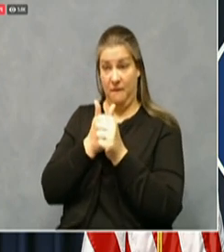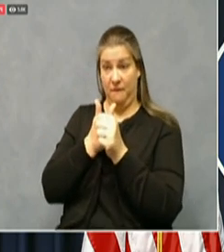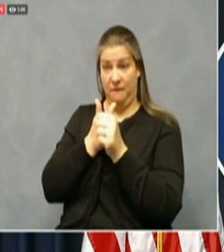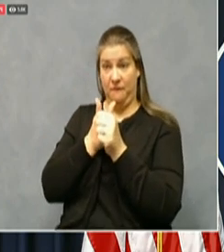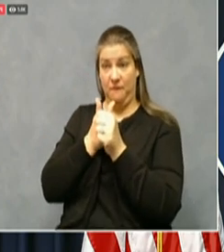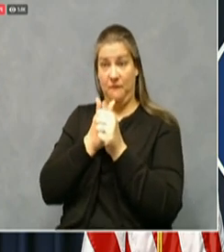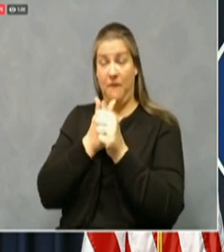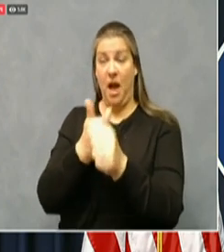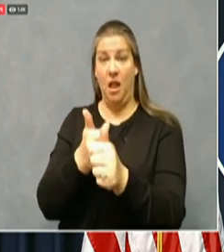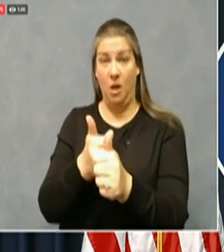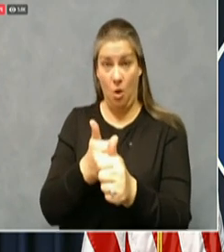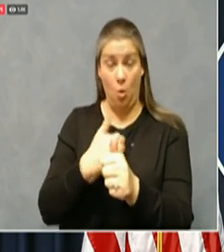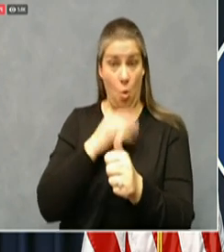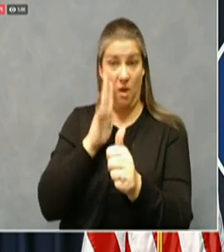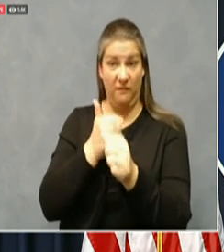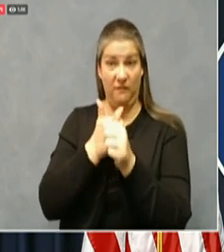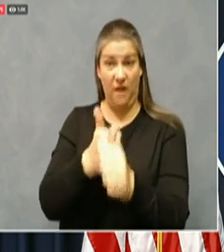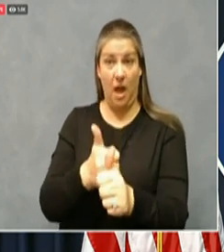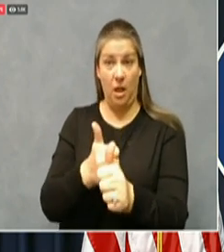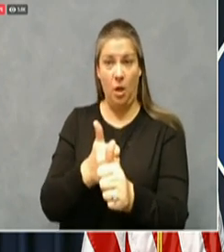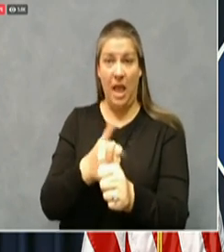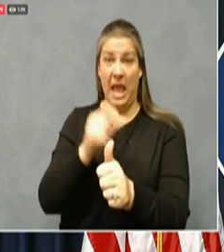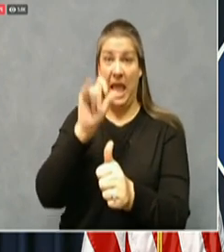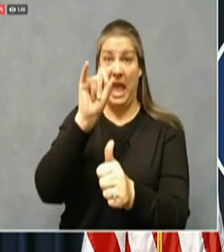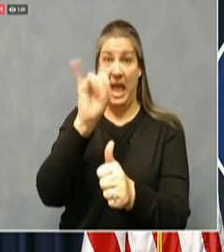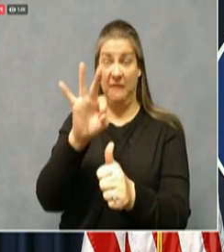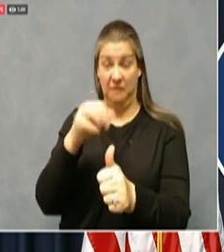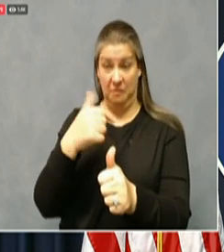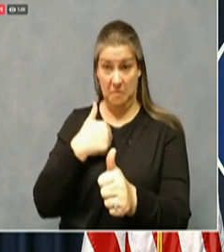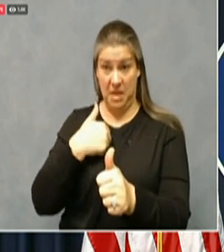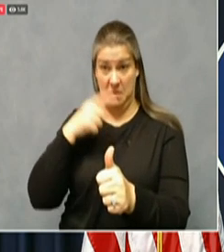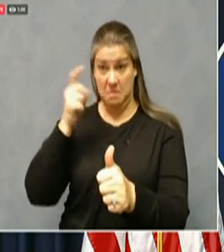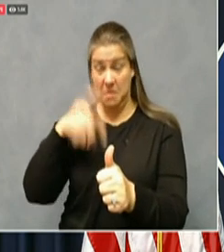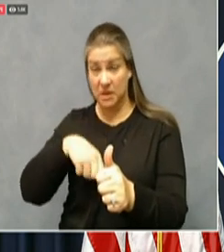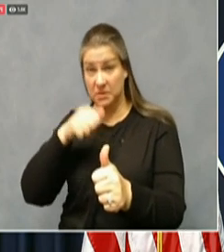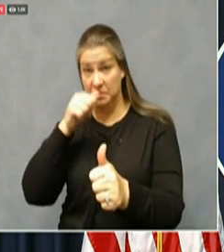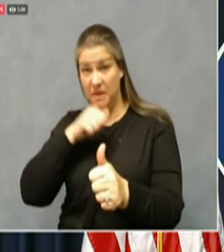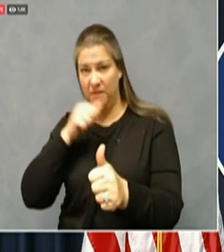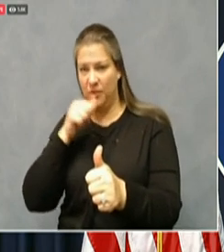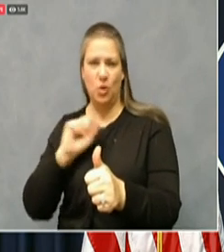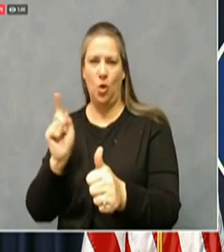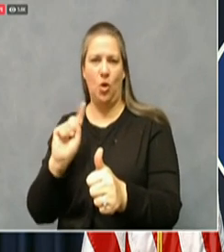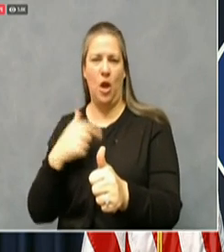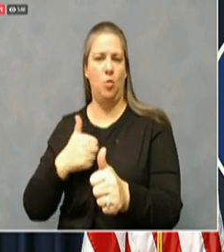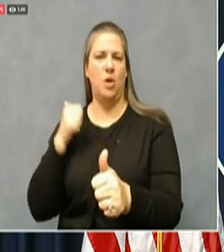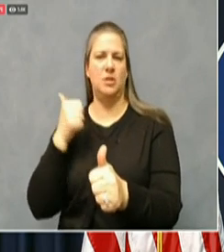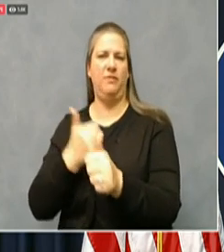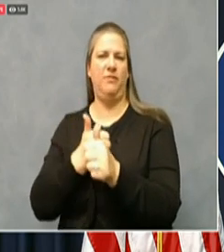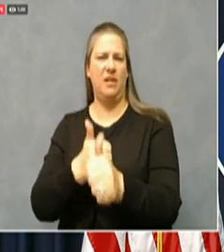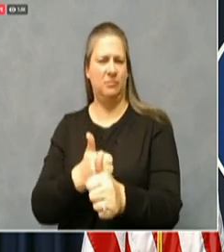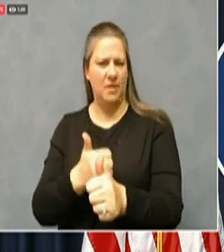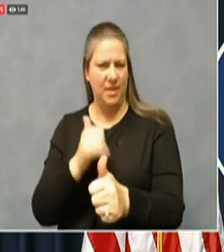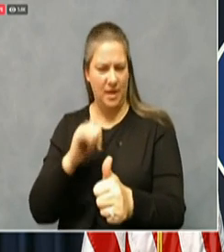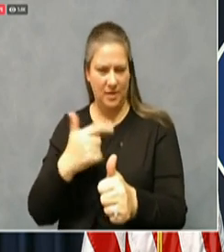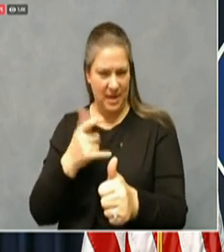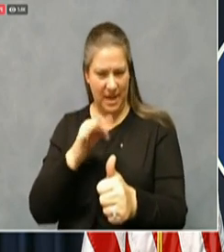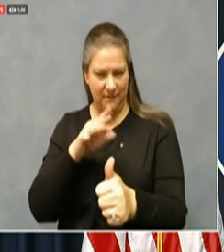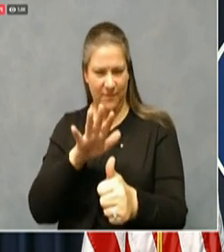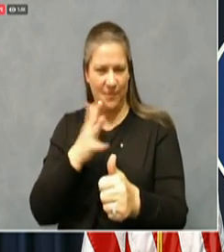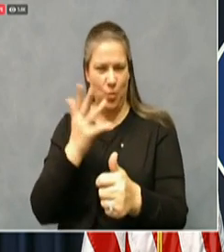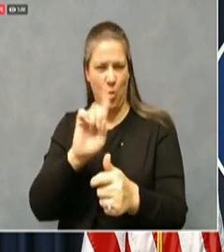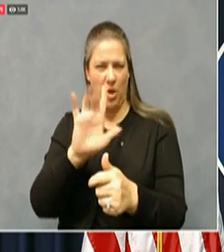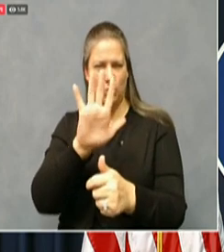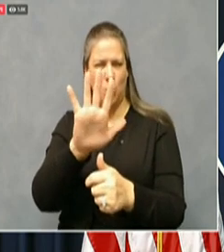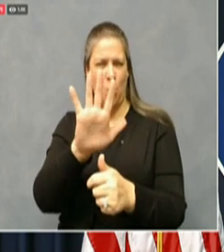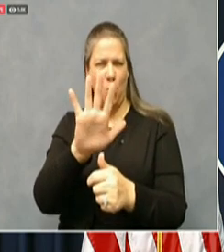we're gonna see some real concerning behavior moving forward across all different types of sectors and